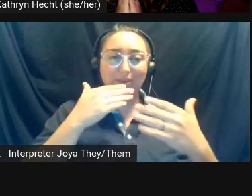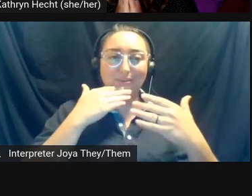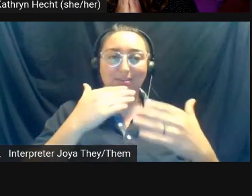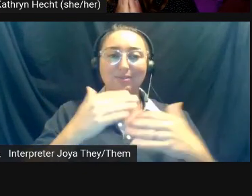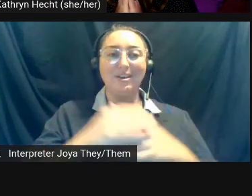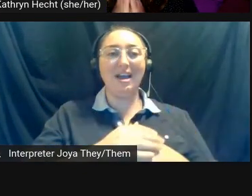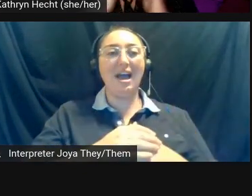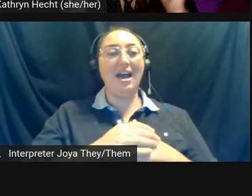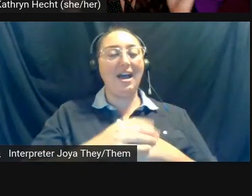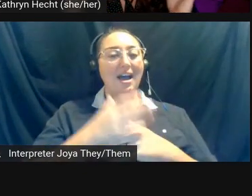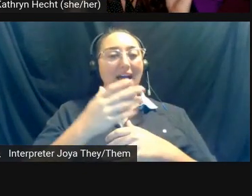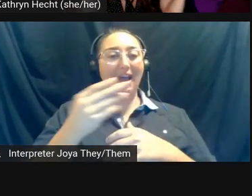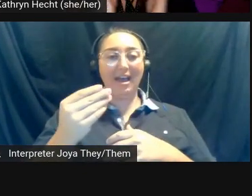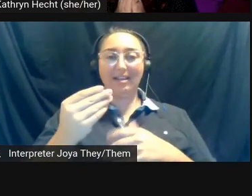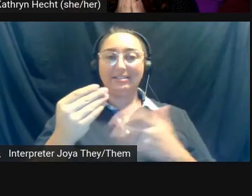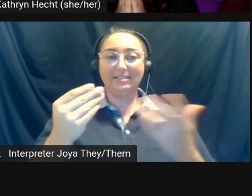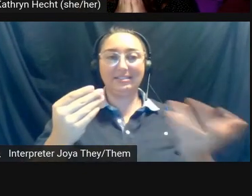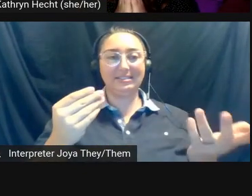and, uh,